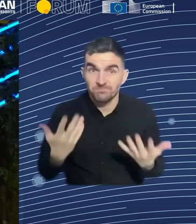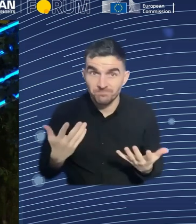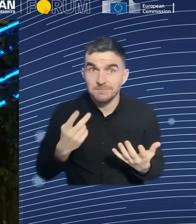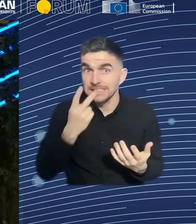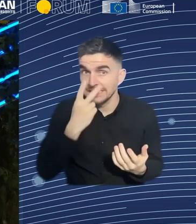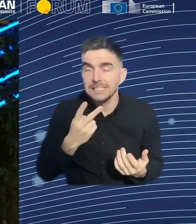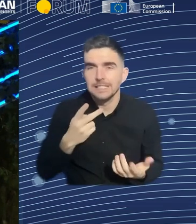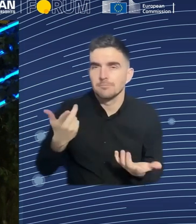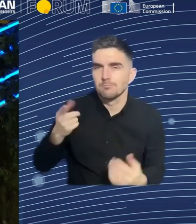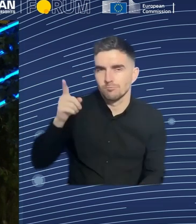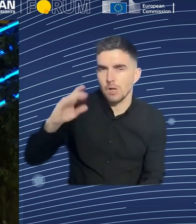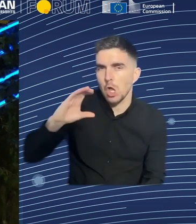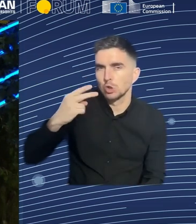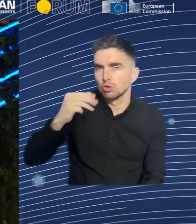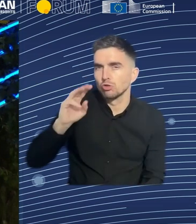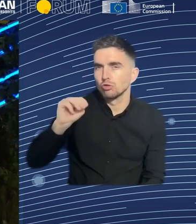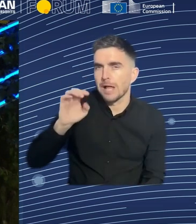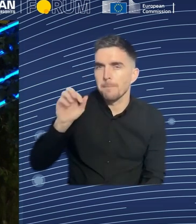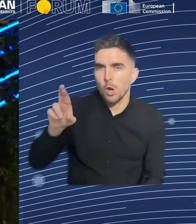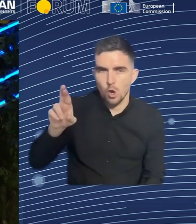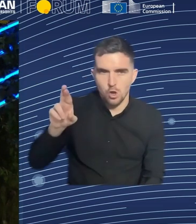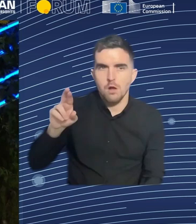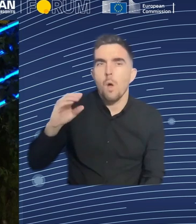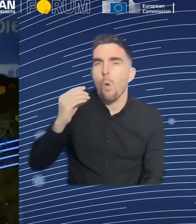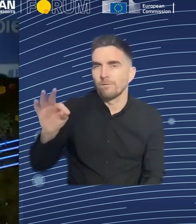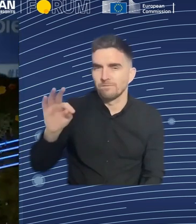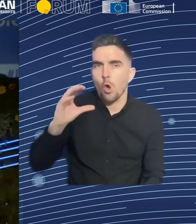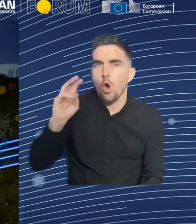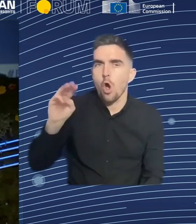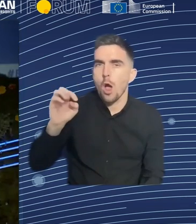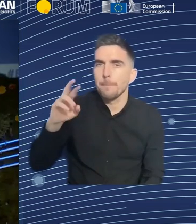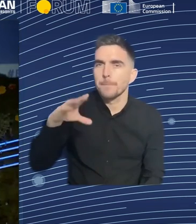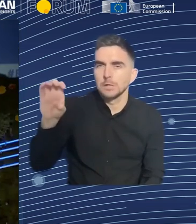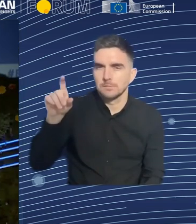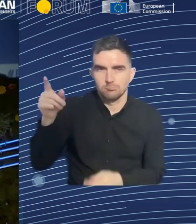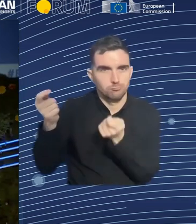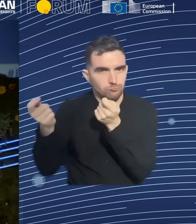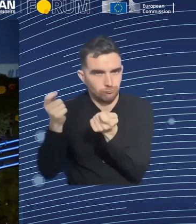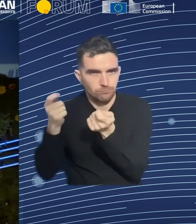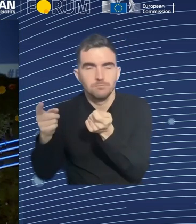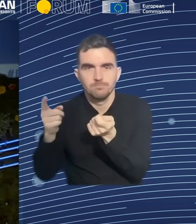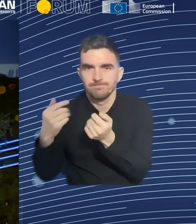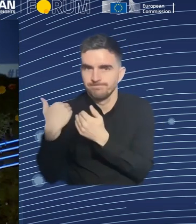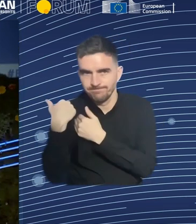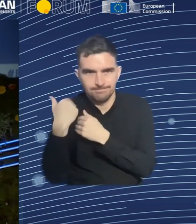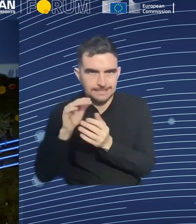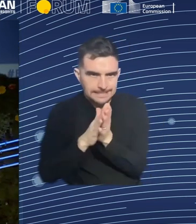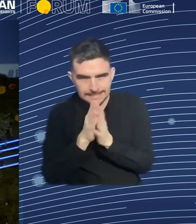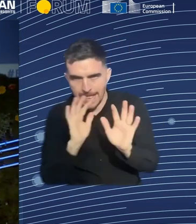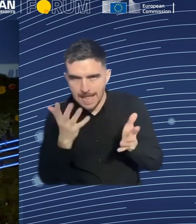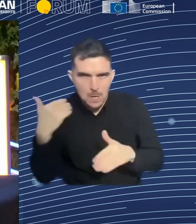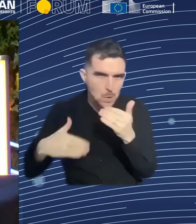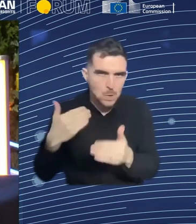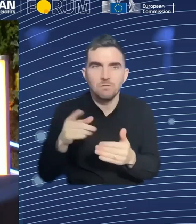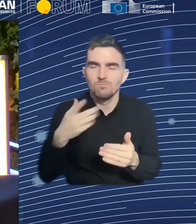and contribute to. Let's take a few questions from Slider. Leticia, let me ask you first. How